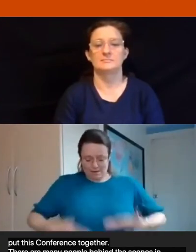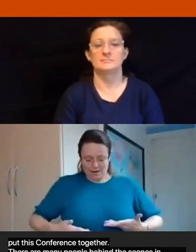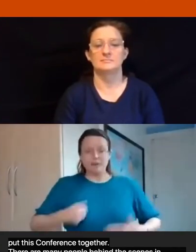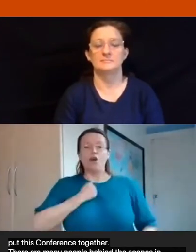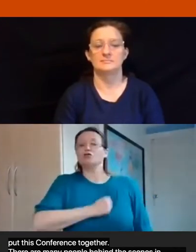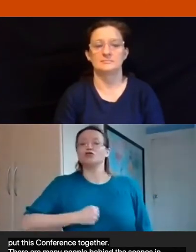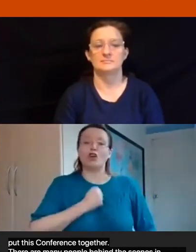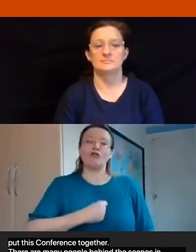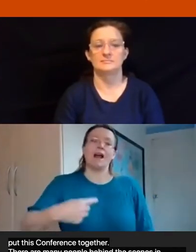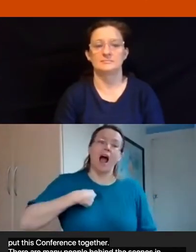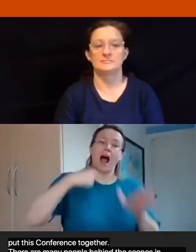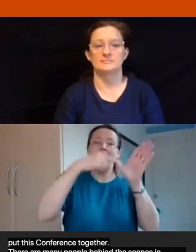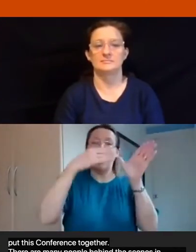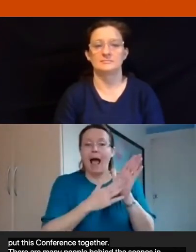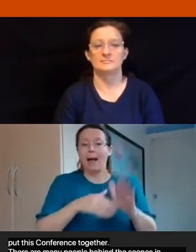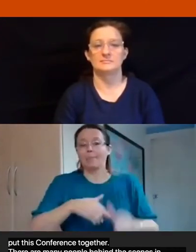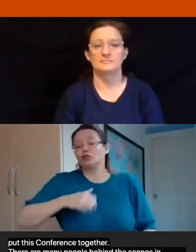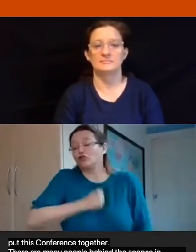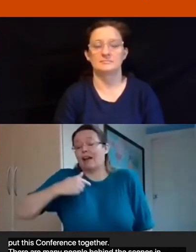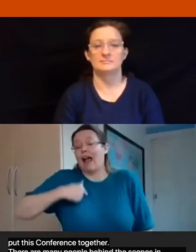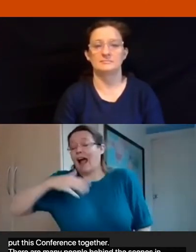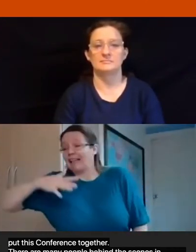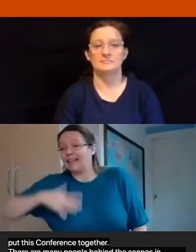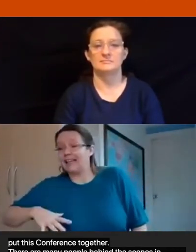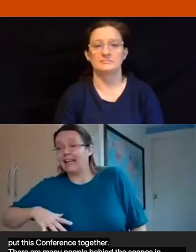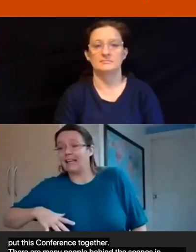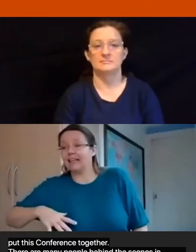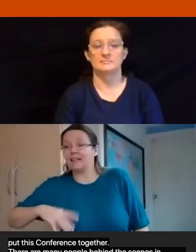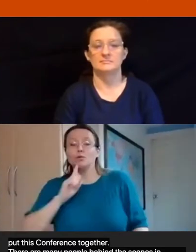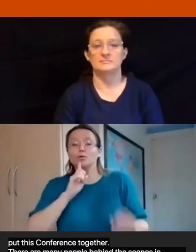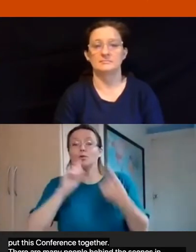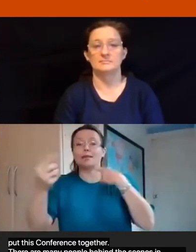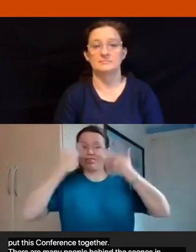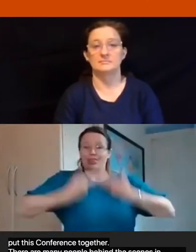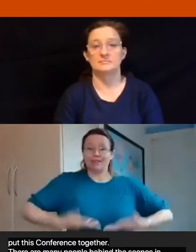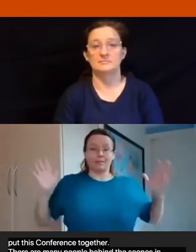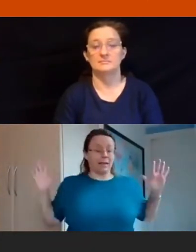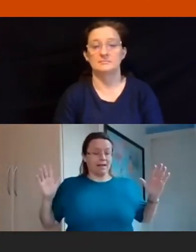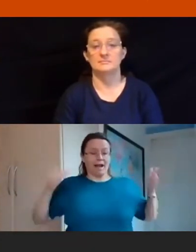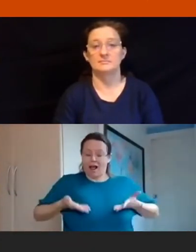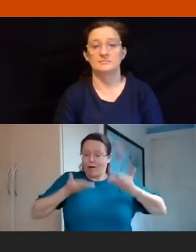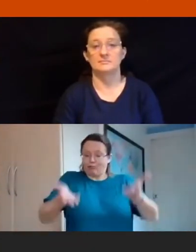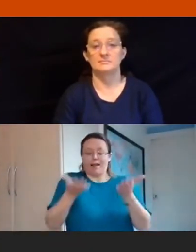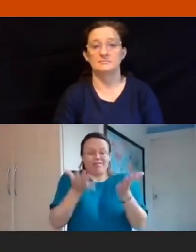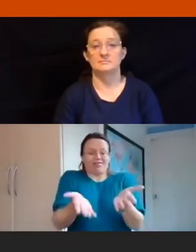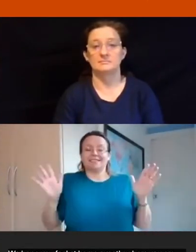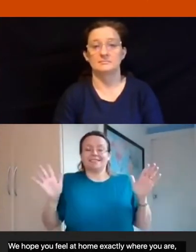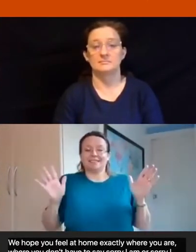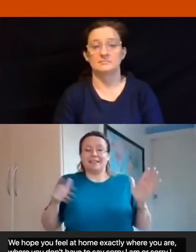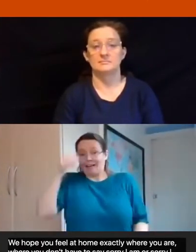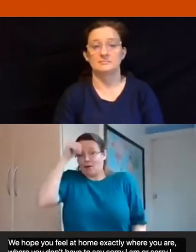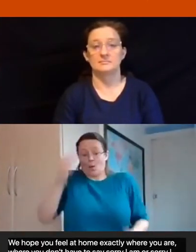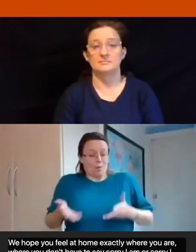i'm or sorry i need but you simply say here i am this is what i bring um this is what i know